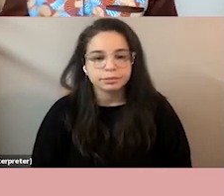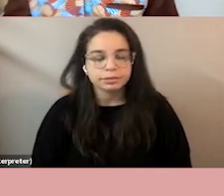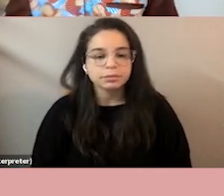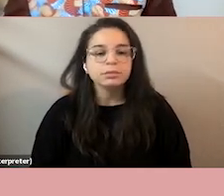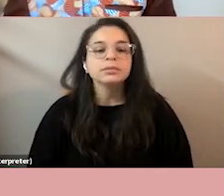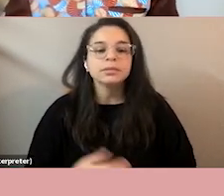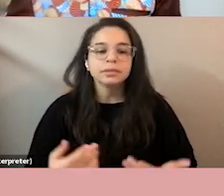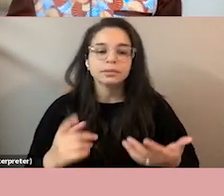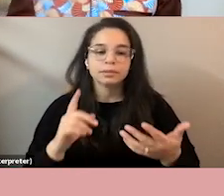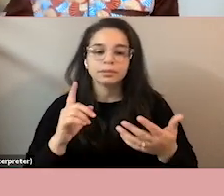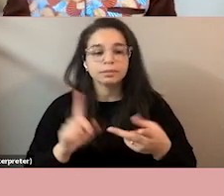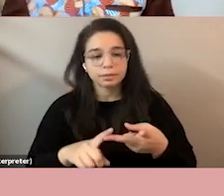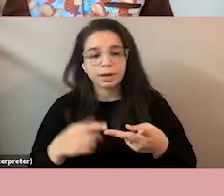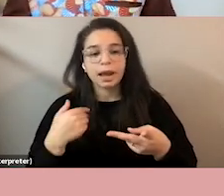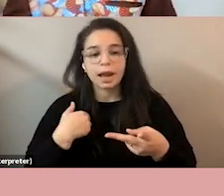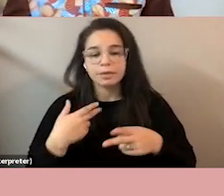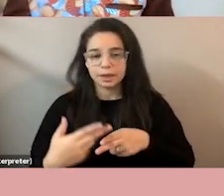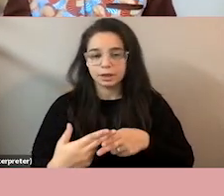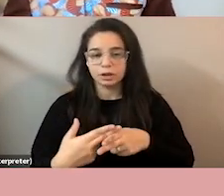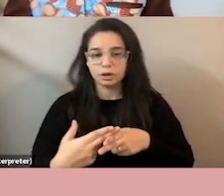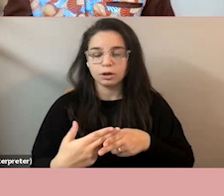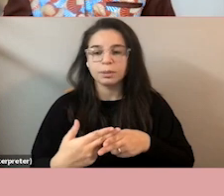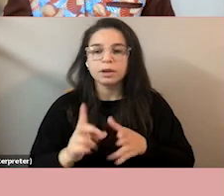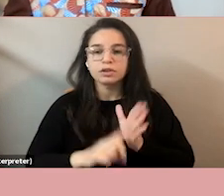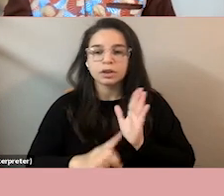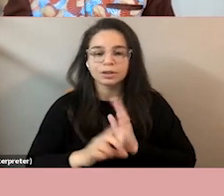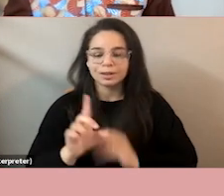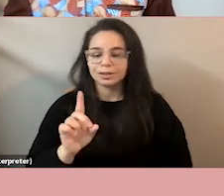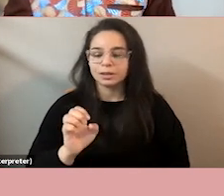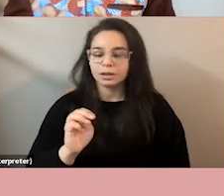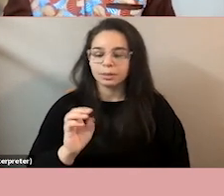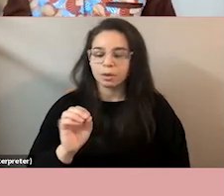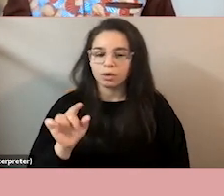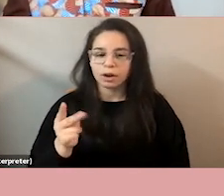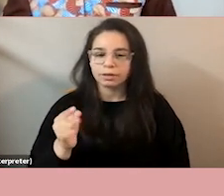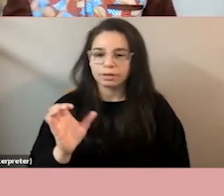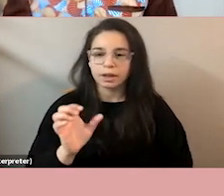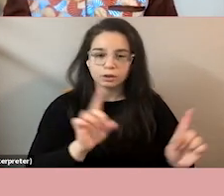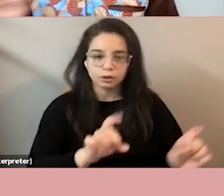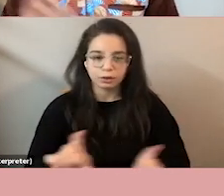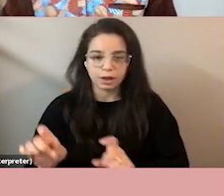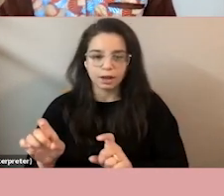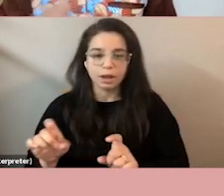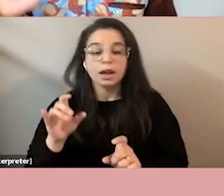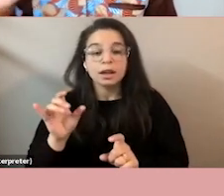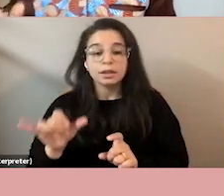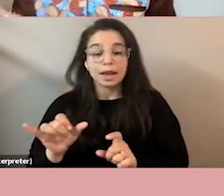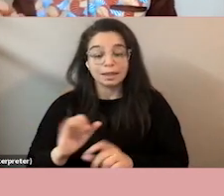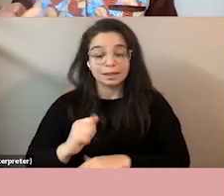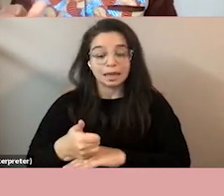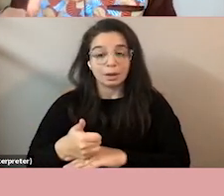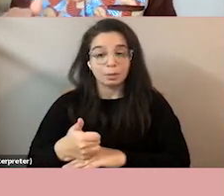interim demographic survey as well won't really go into the details right now but that was specifically developed in order to